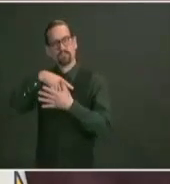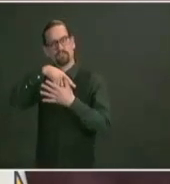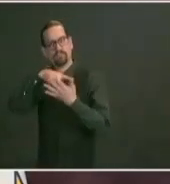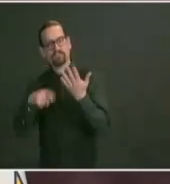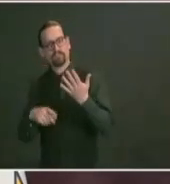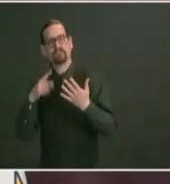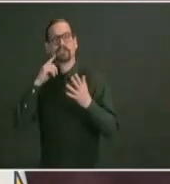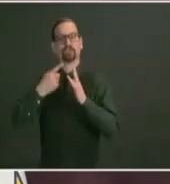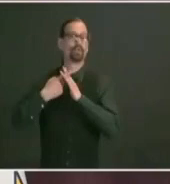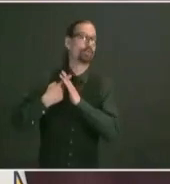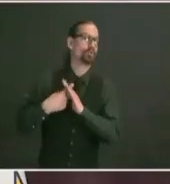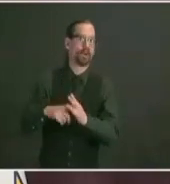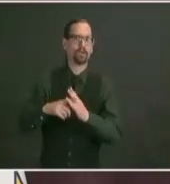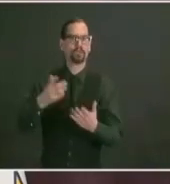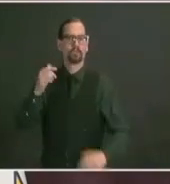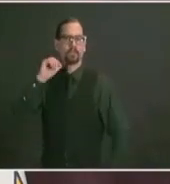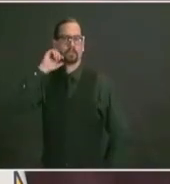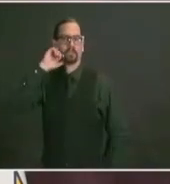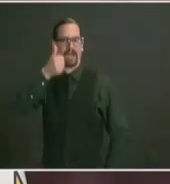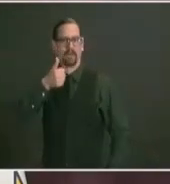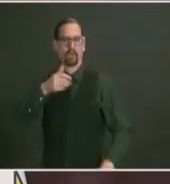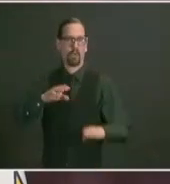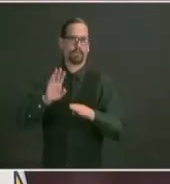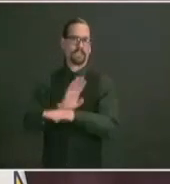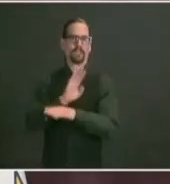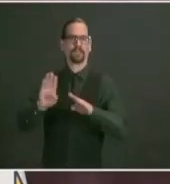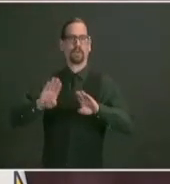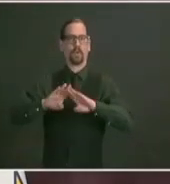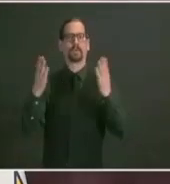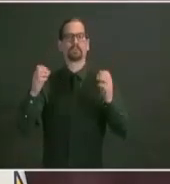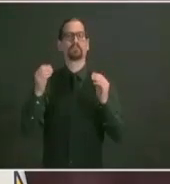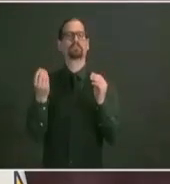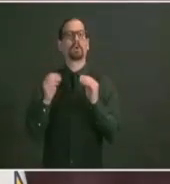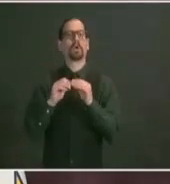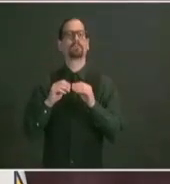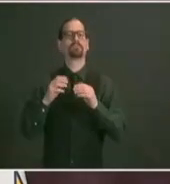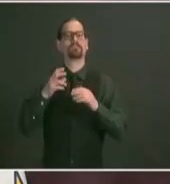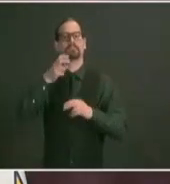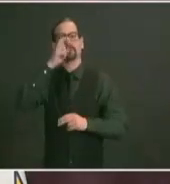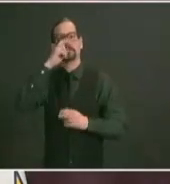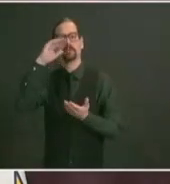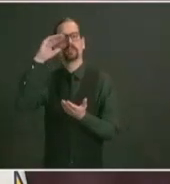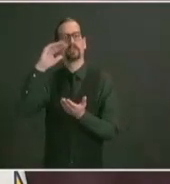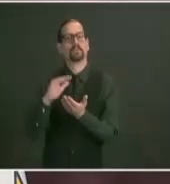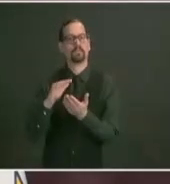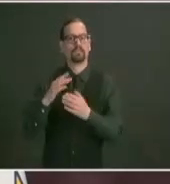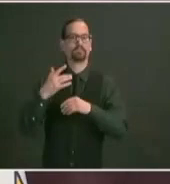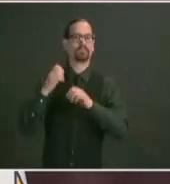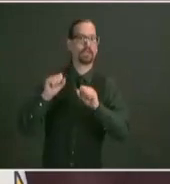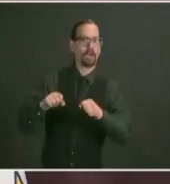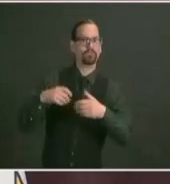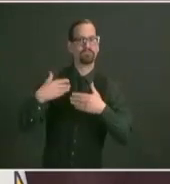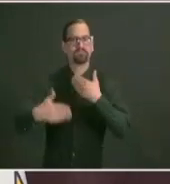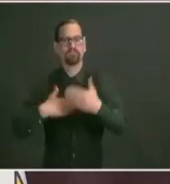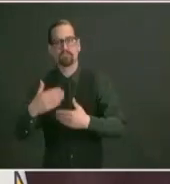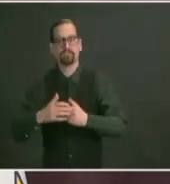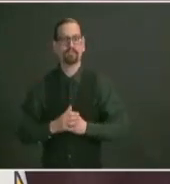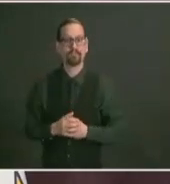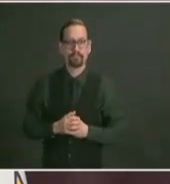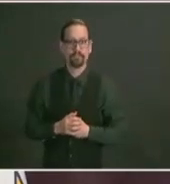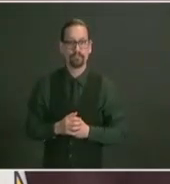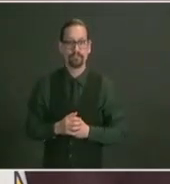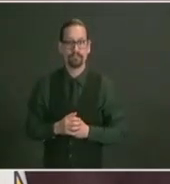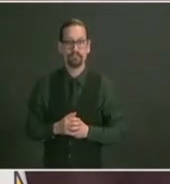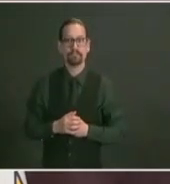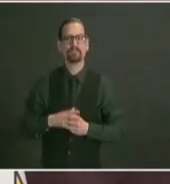a number of businesses at higher capacity levels that it is it is indeed on track you've heard from the governor today but the uh